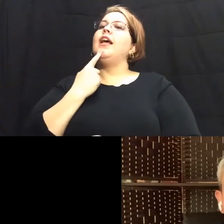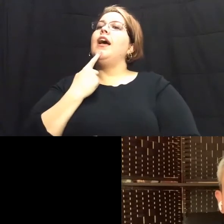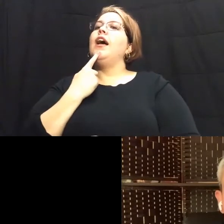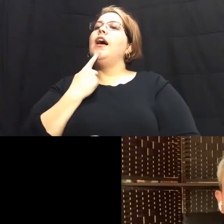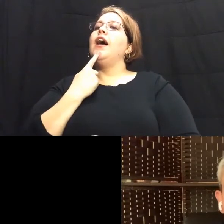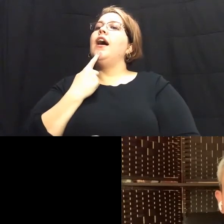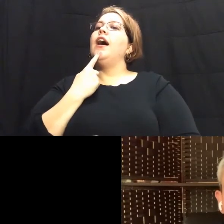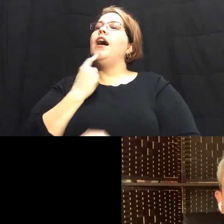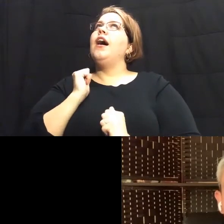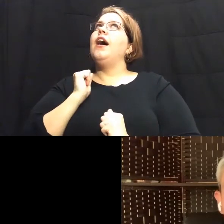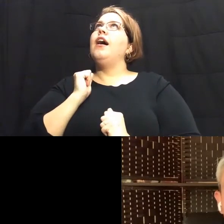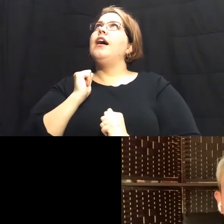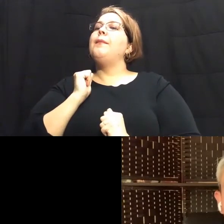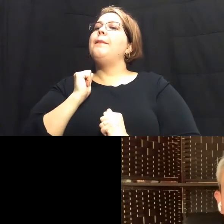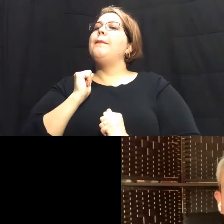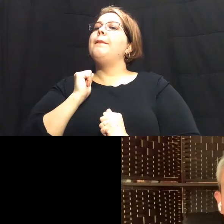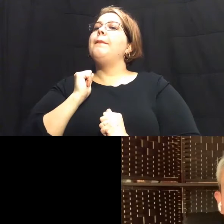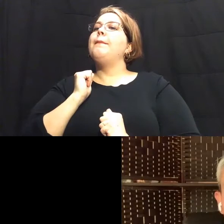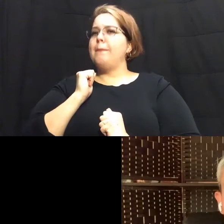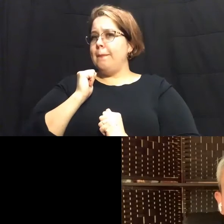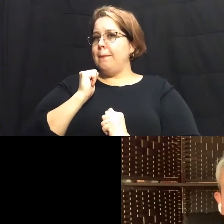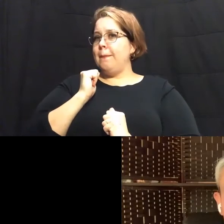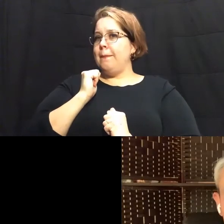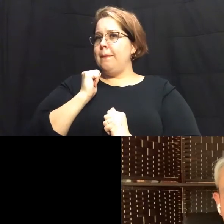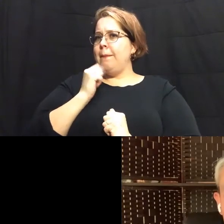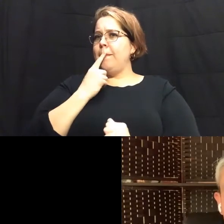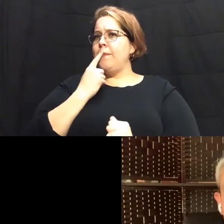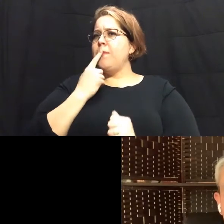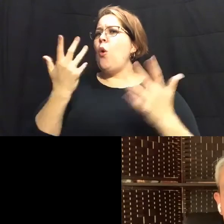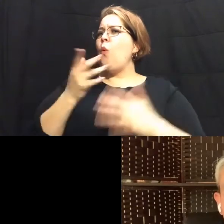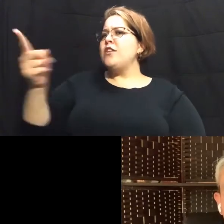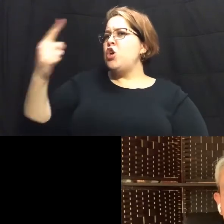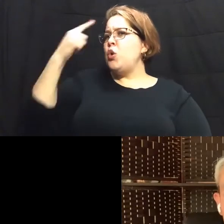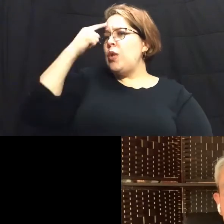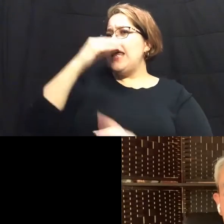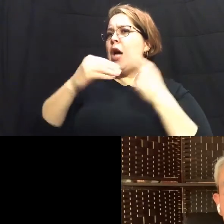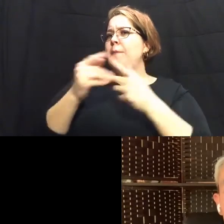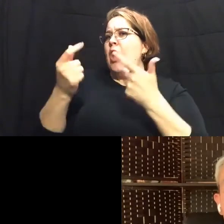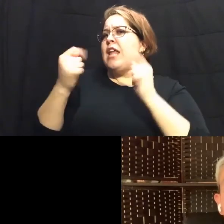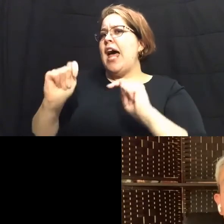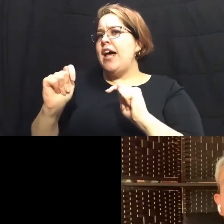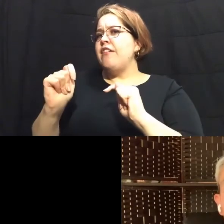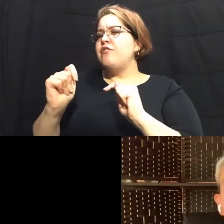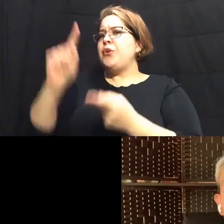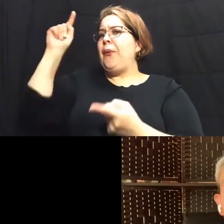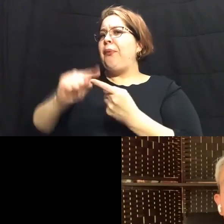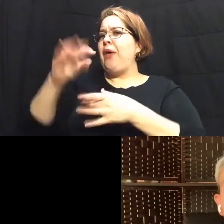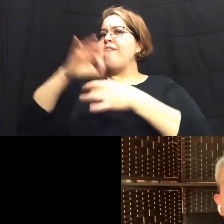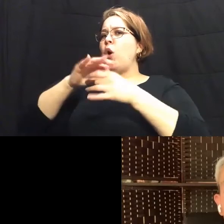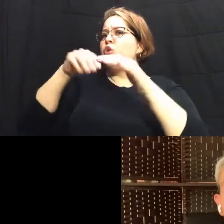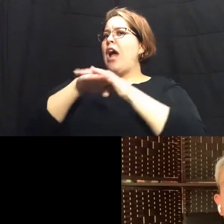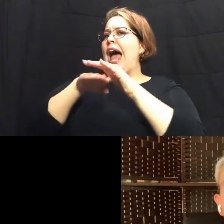um it's what do you think of the efforts to cut voter access to the ballot